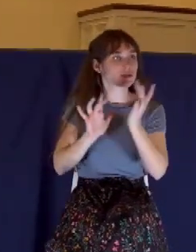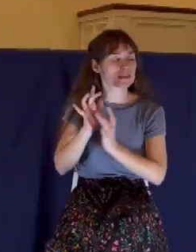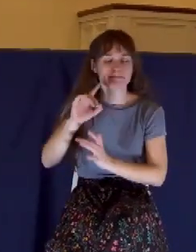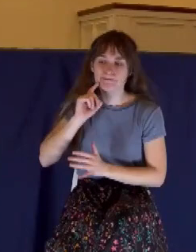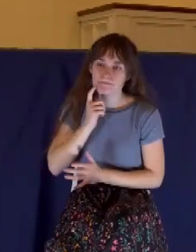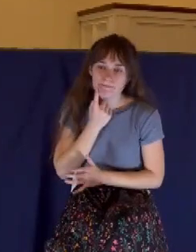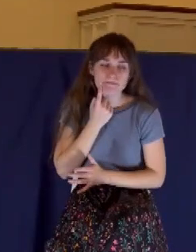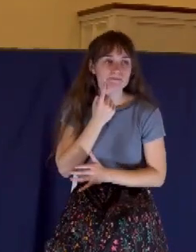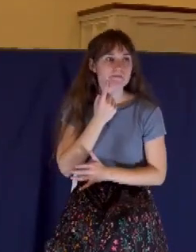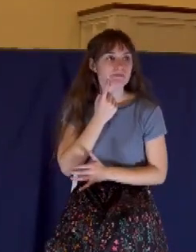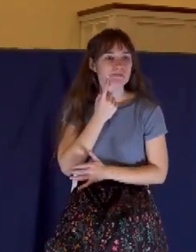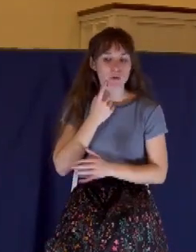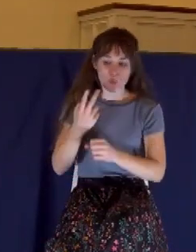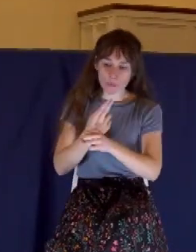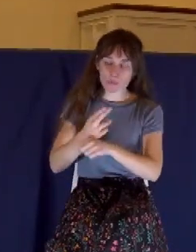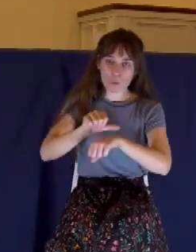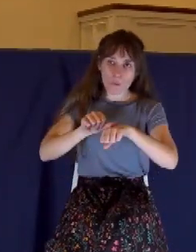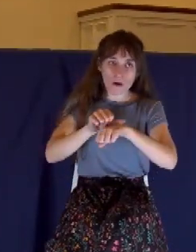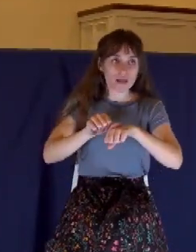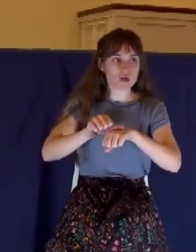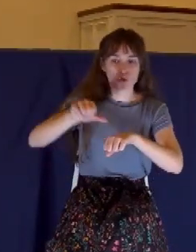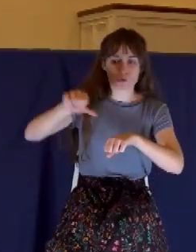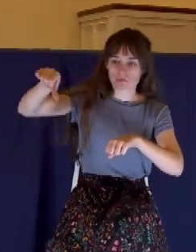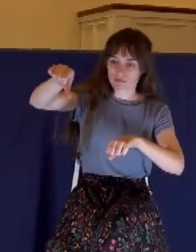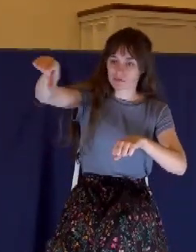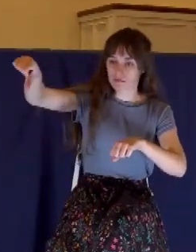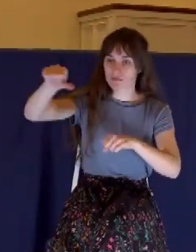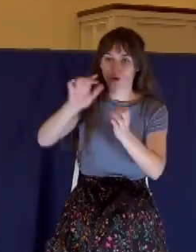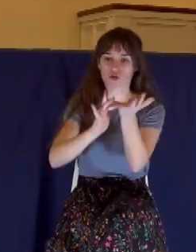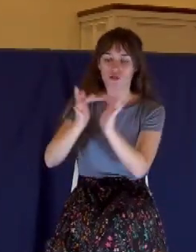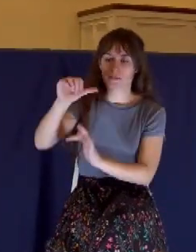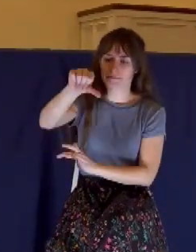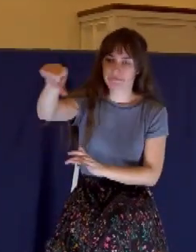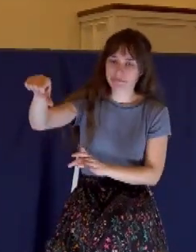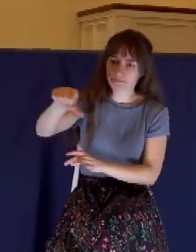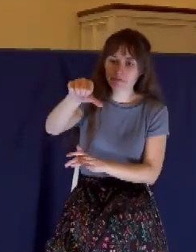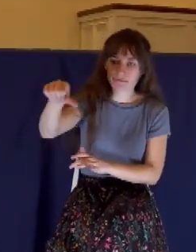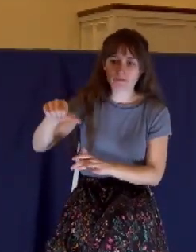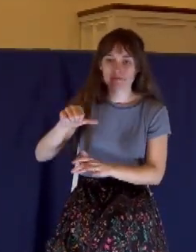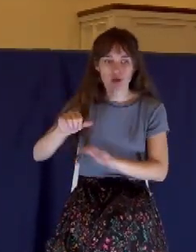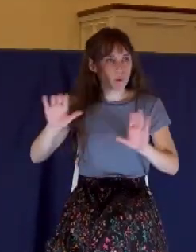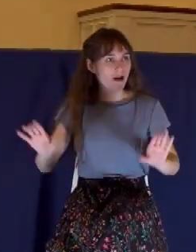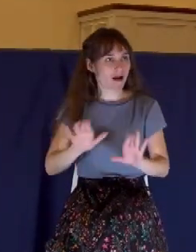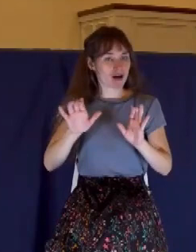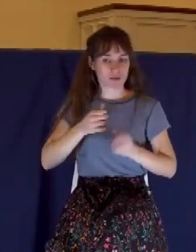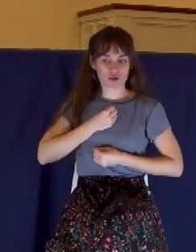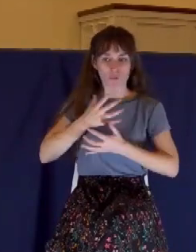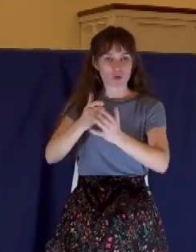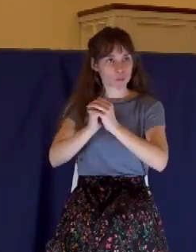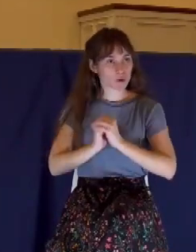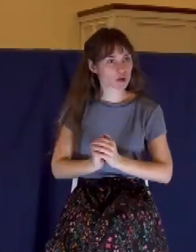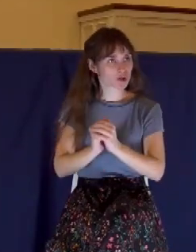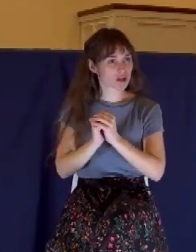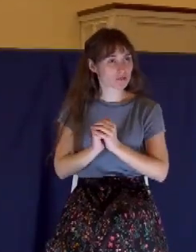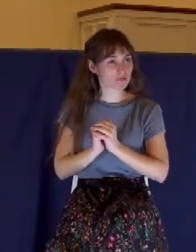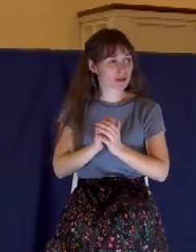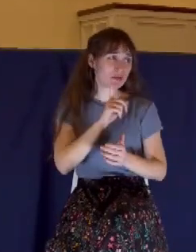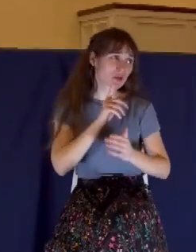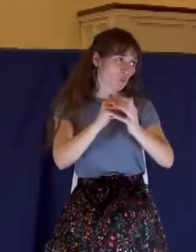anoint Jesus and give it to him as an act of worship and remember I said worship at its root is just simply giving.